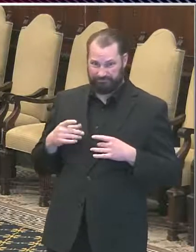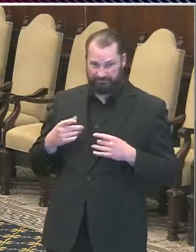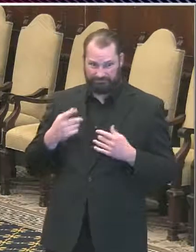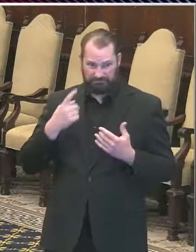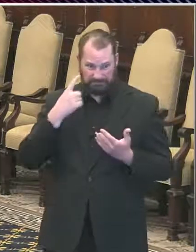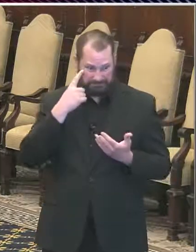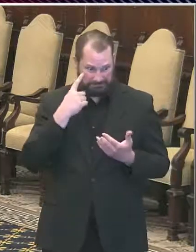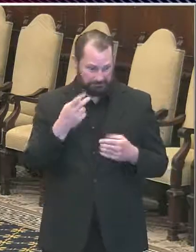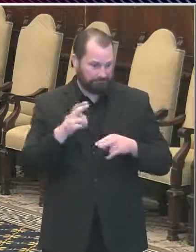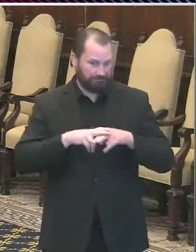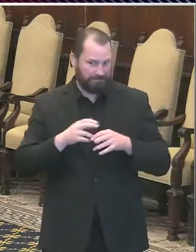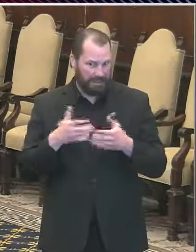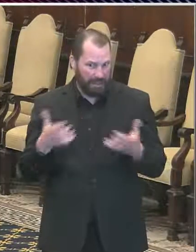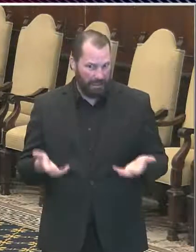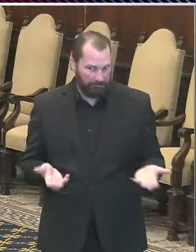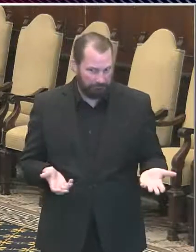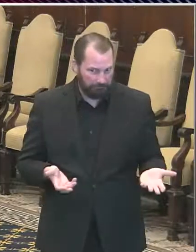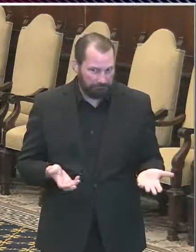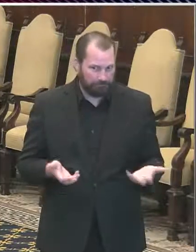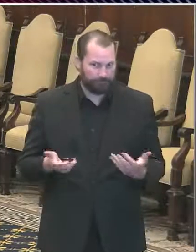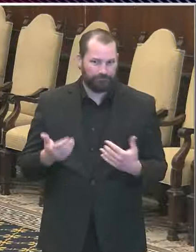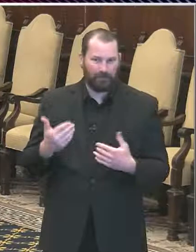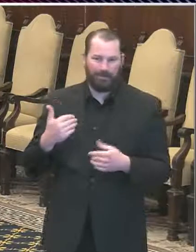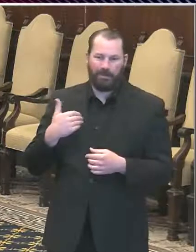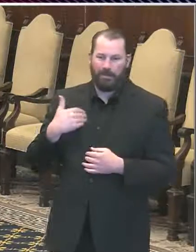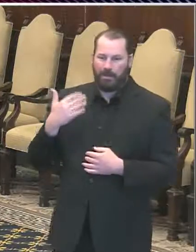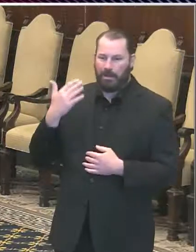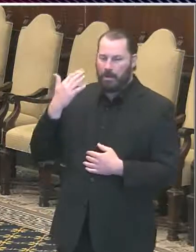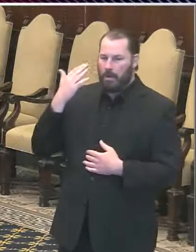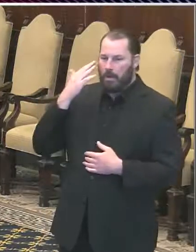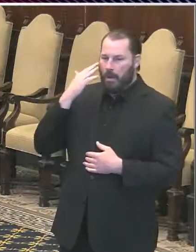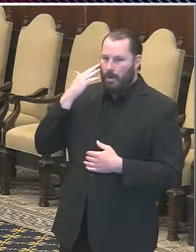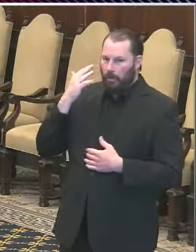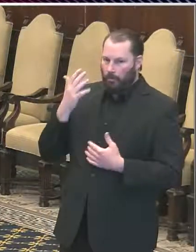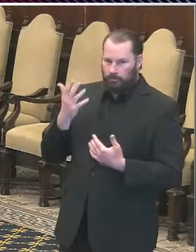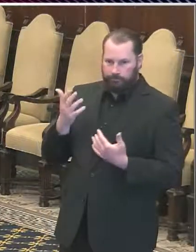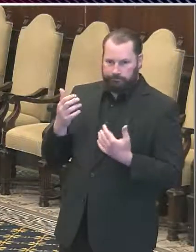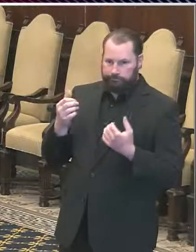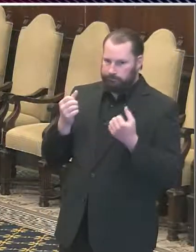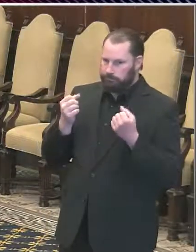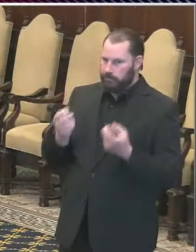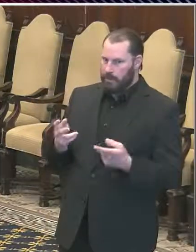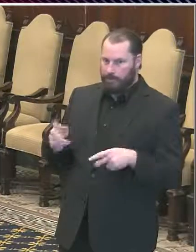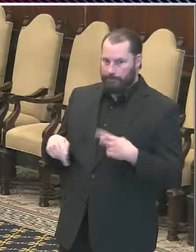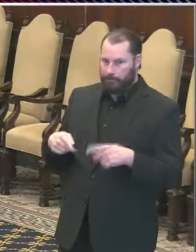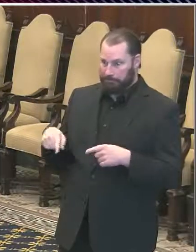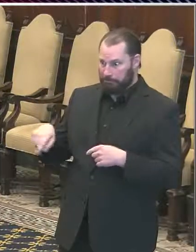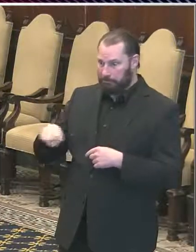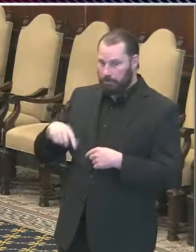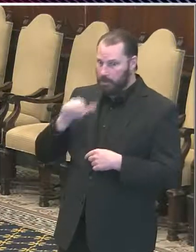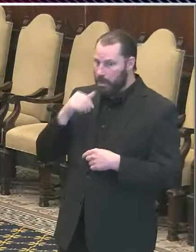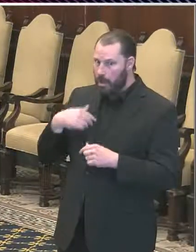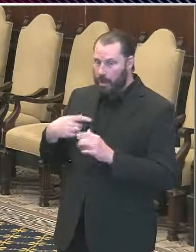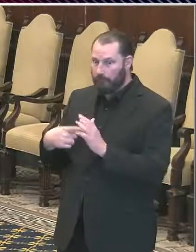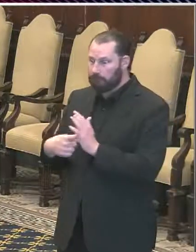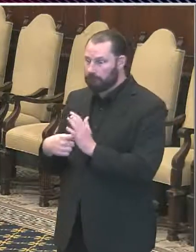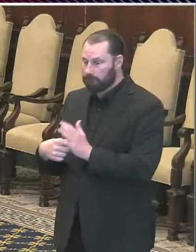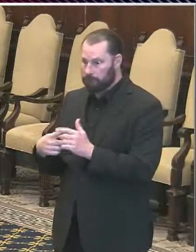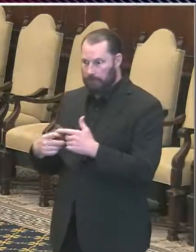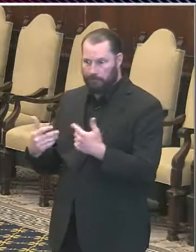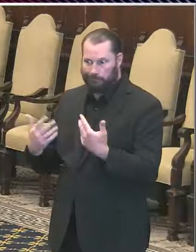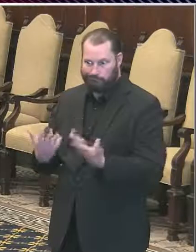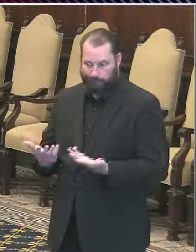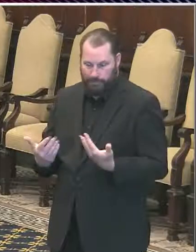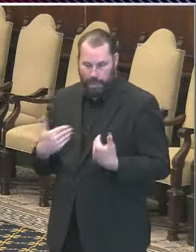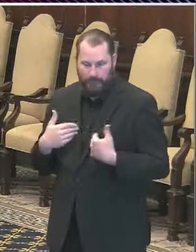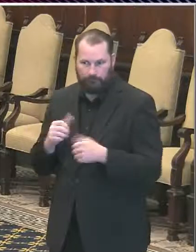so we would not have been testing those people in general. And other people have mild symptoms or earlier on couldn't be tested at all. And